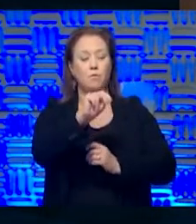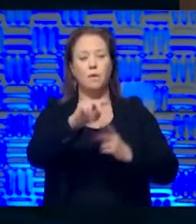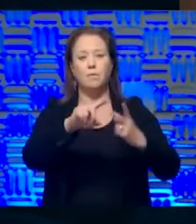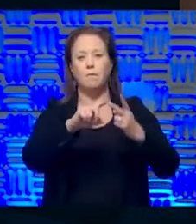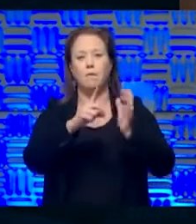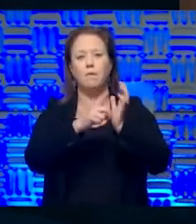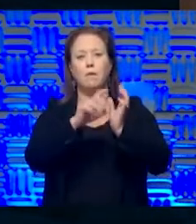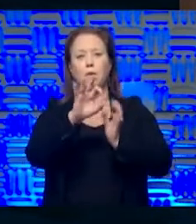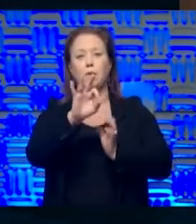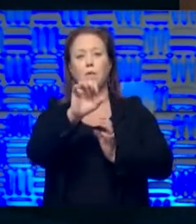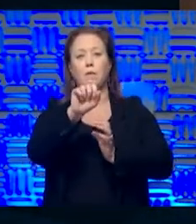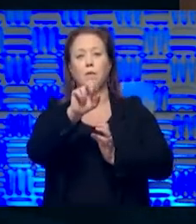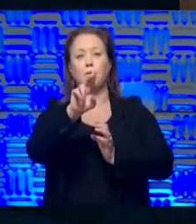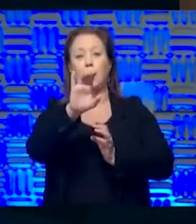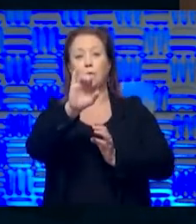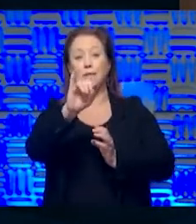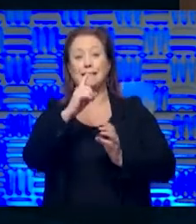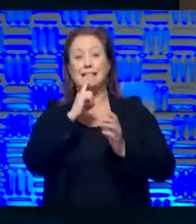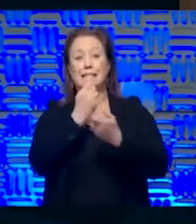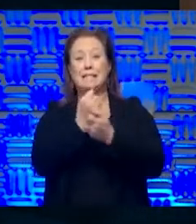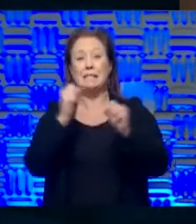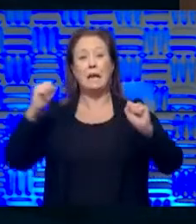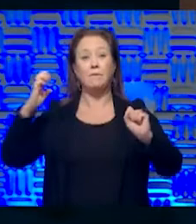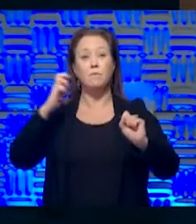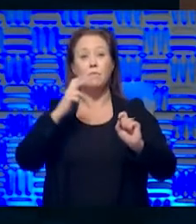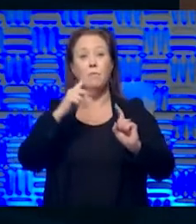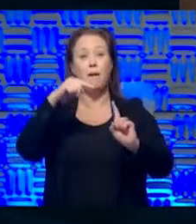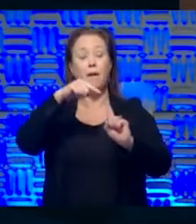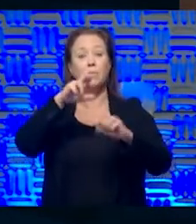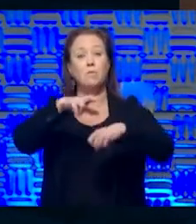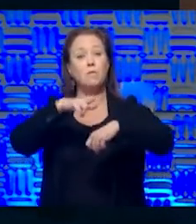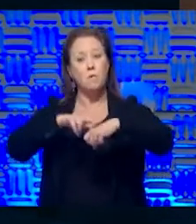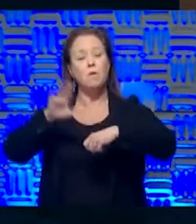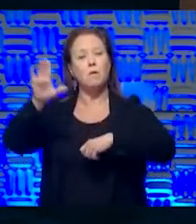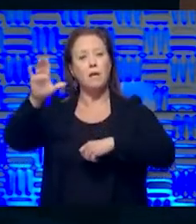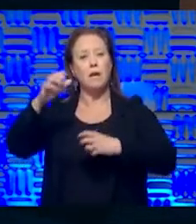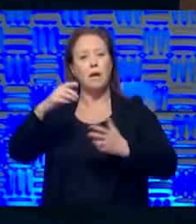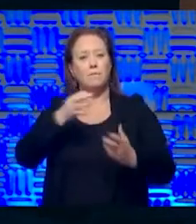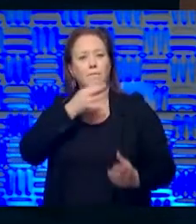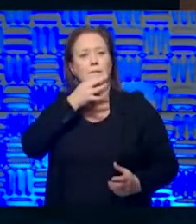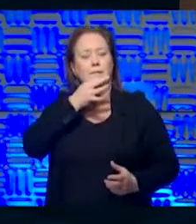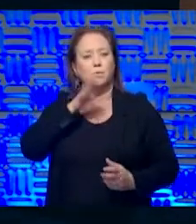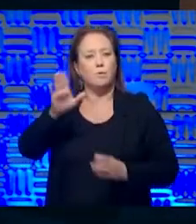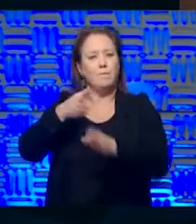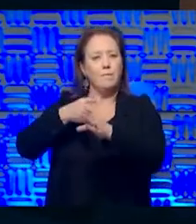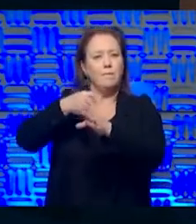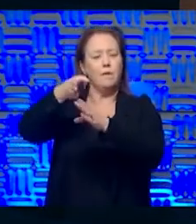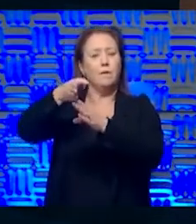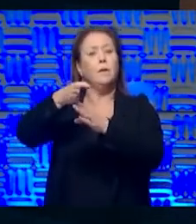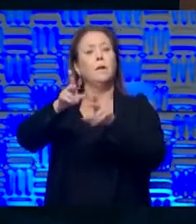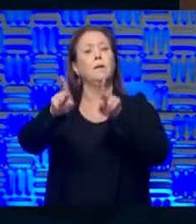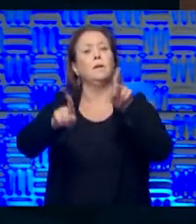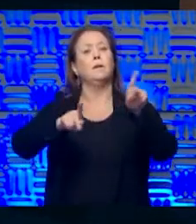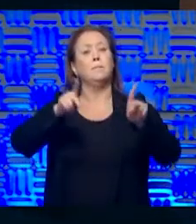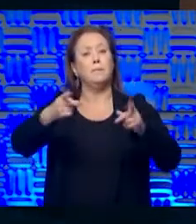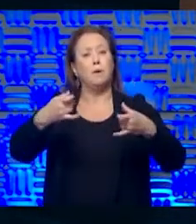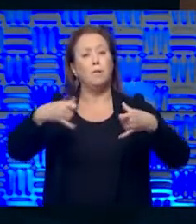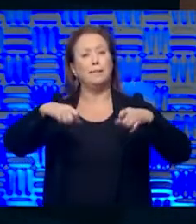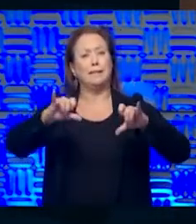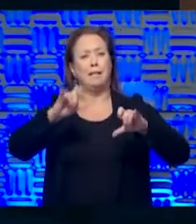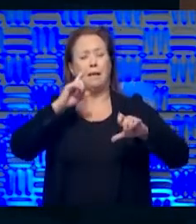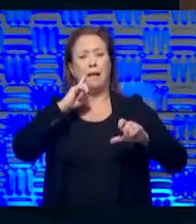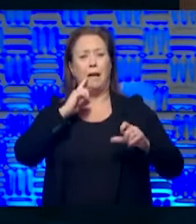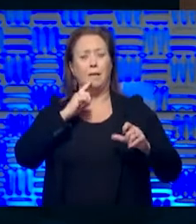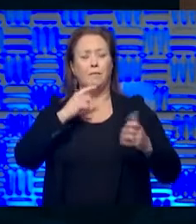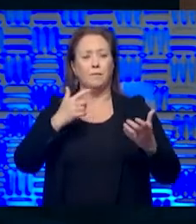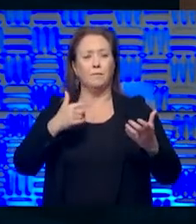says that it's safe to return, they have a credibility, uh, that, but still people are going to have doubts. No offense,